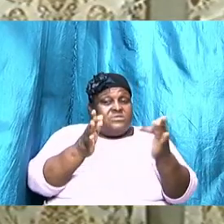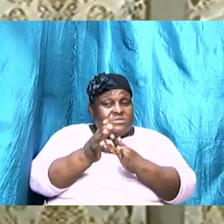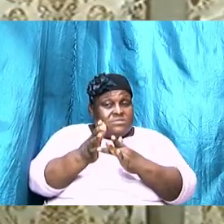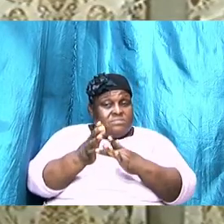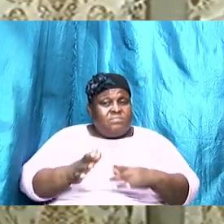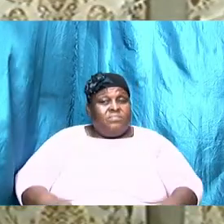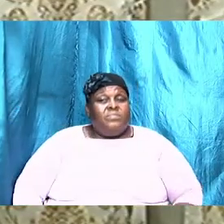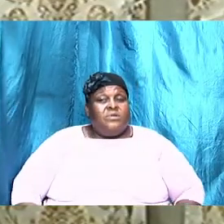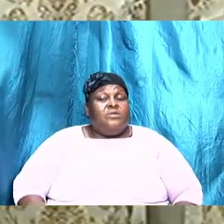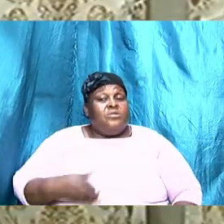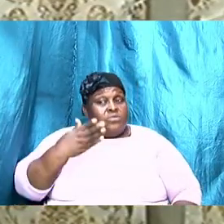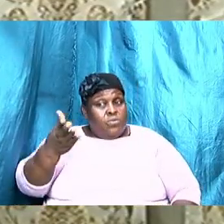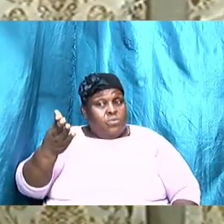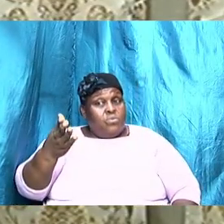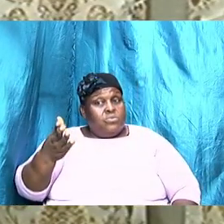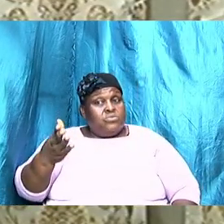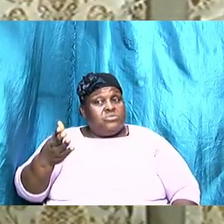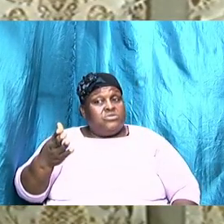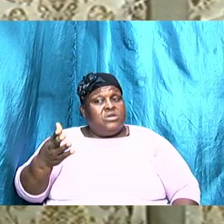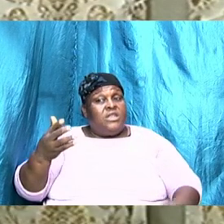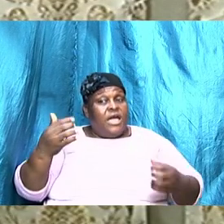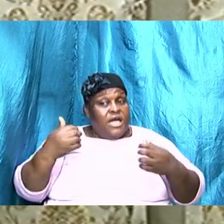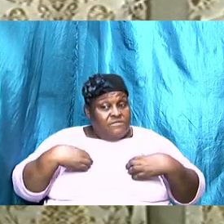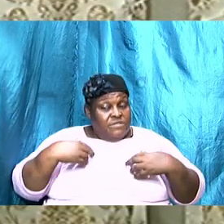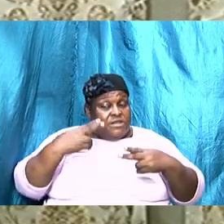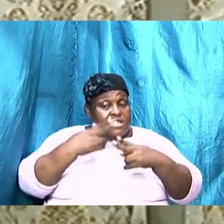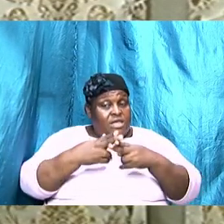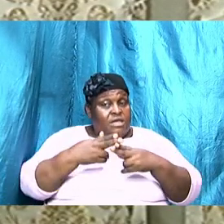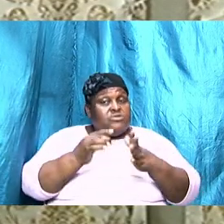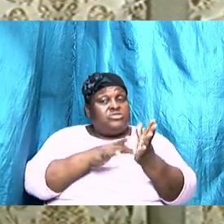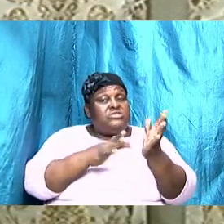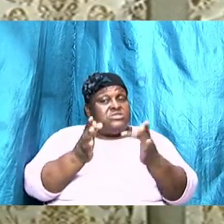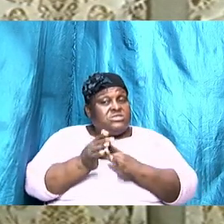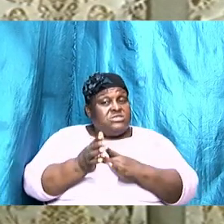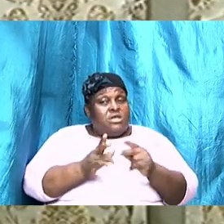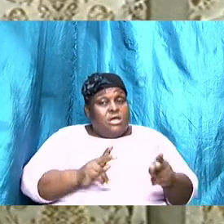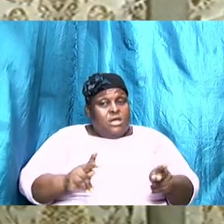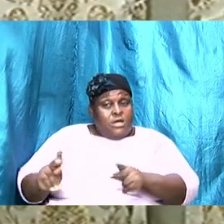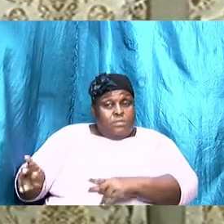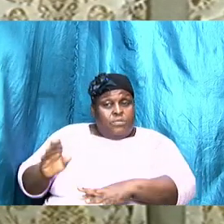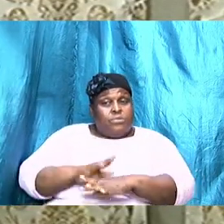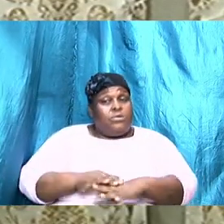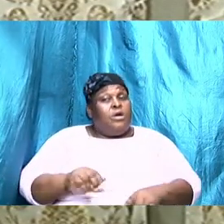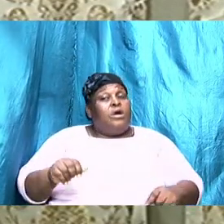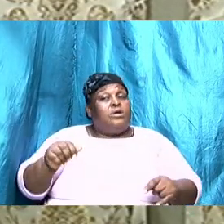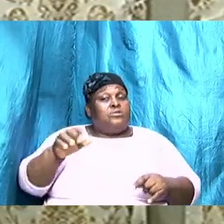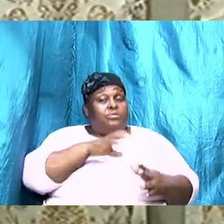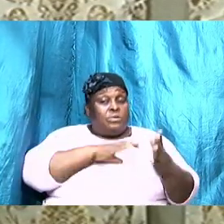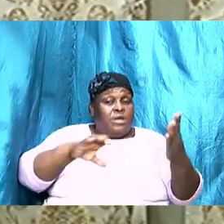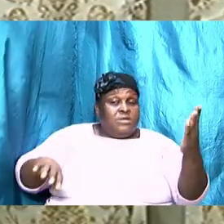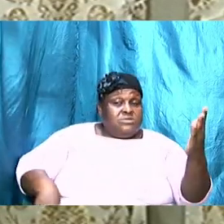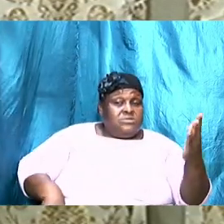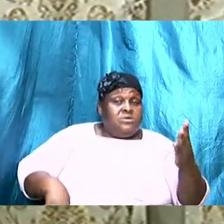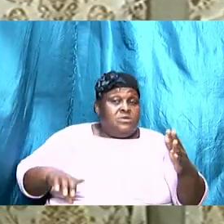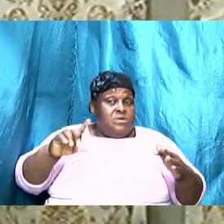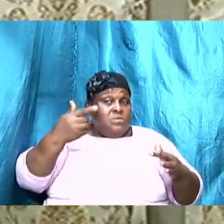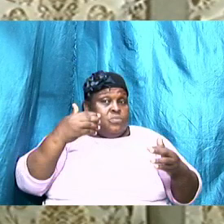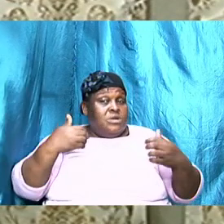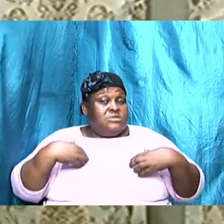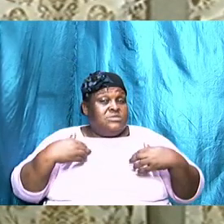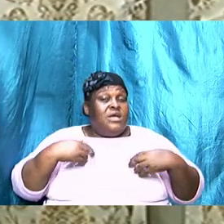those that take on the name have put on Christ and once we have the name of Jesus it shows what